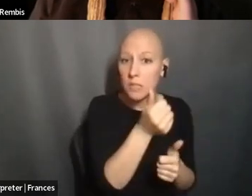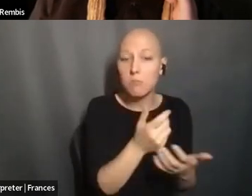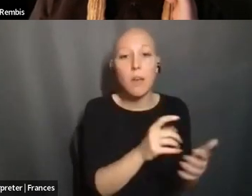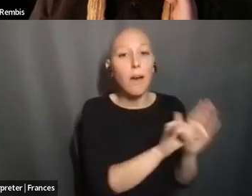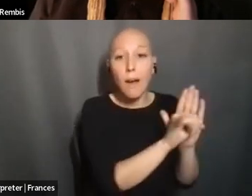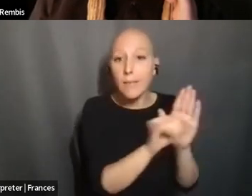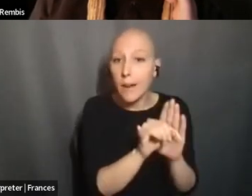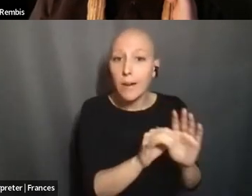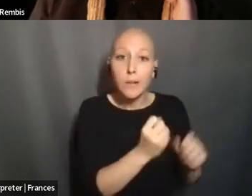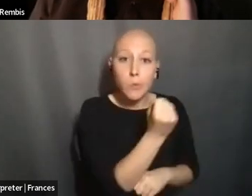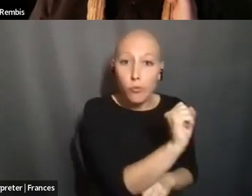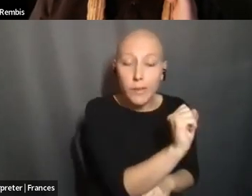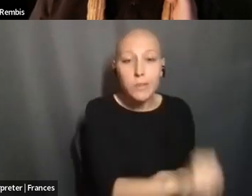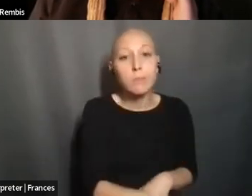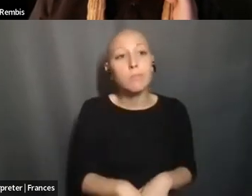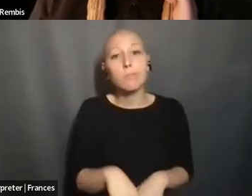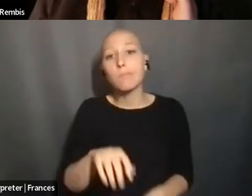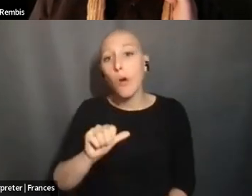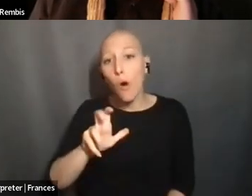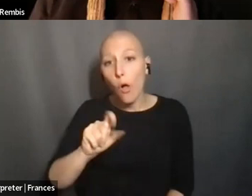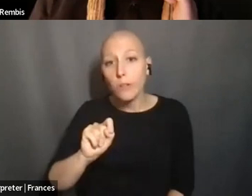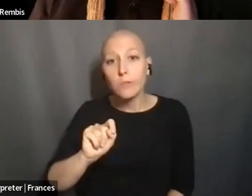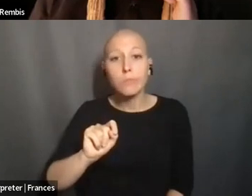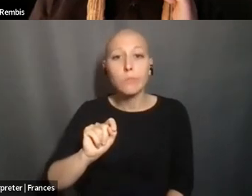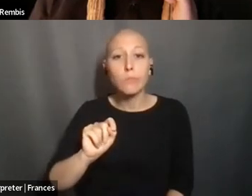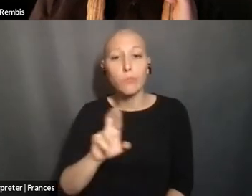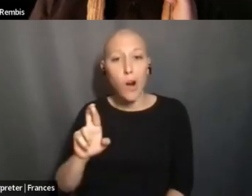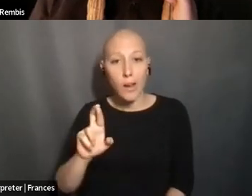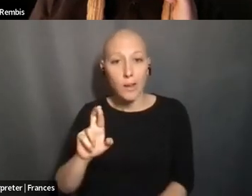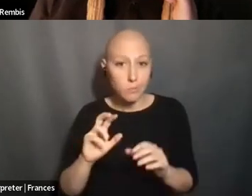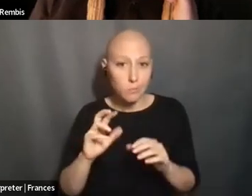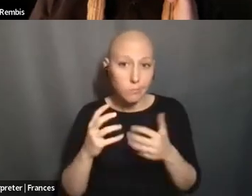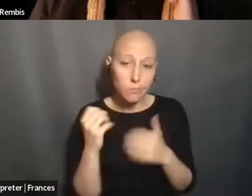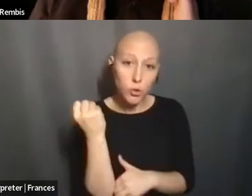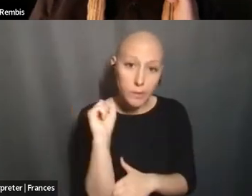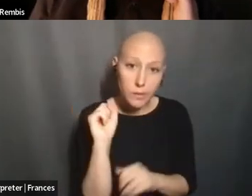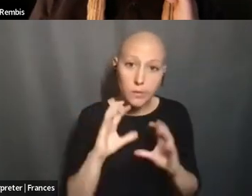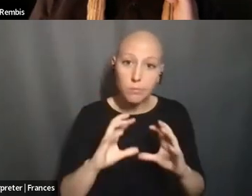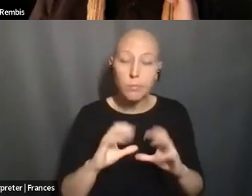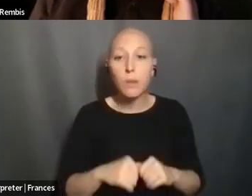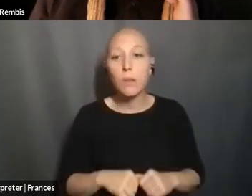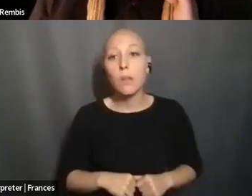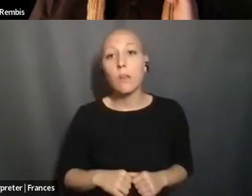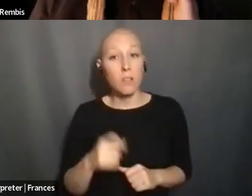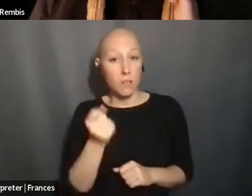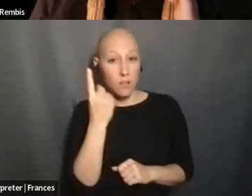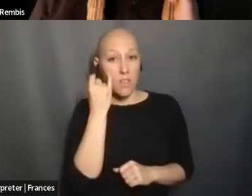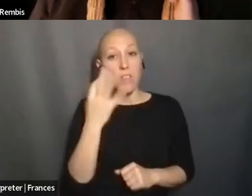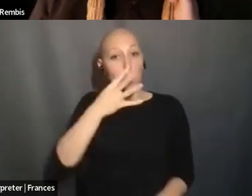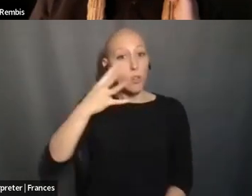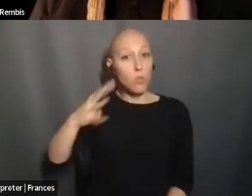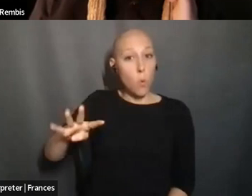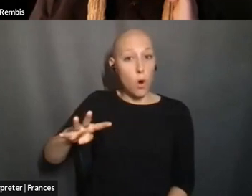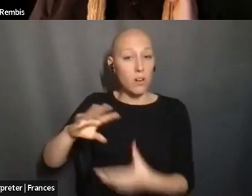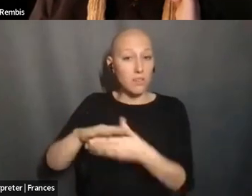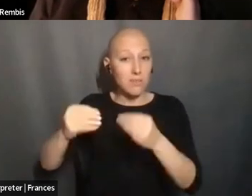THE ALT-RITE IS THAT THEY HAVE, THEY, THERE, IS THAT IF YOU DON'T RESPOND TO THE NARRATIVE, THEN THEY CONTROL THE NARRATIVE.